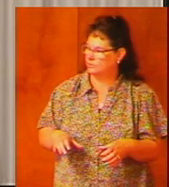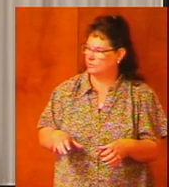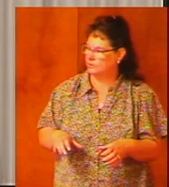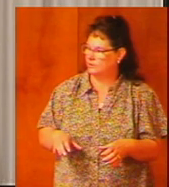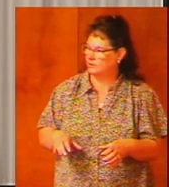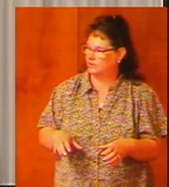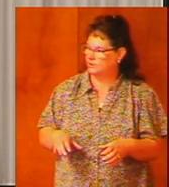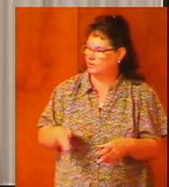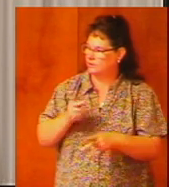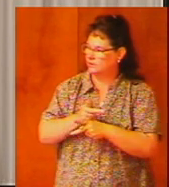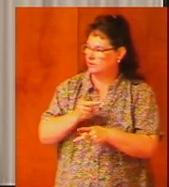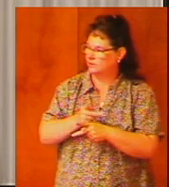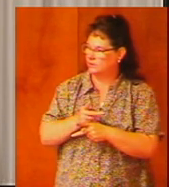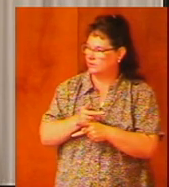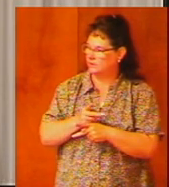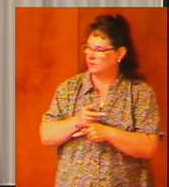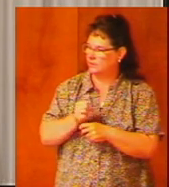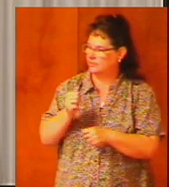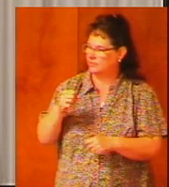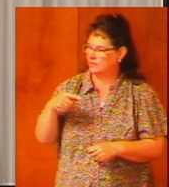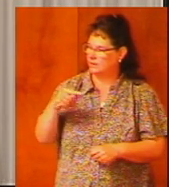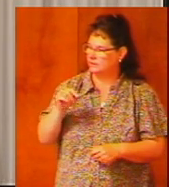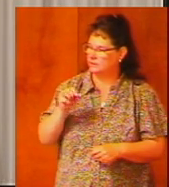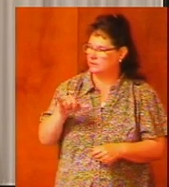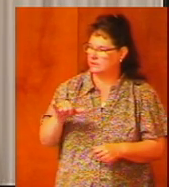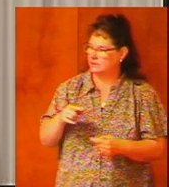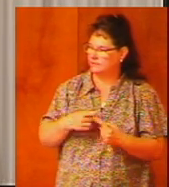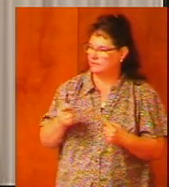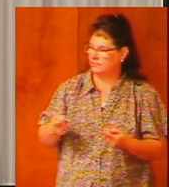to keep apostasy from happening